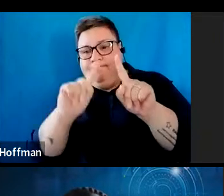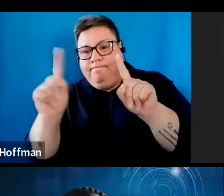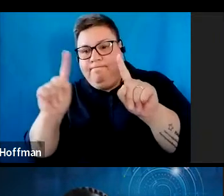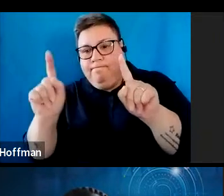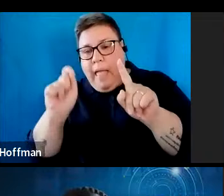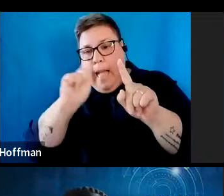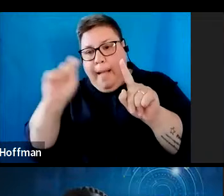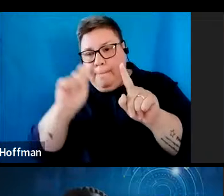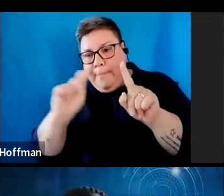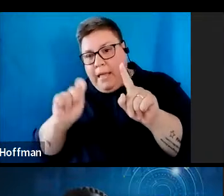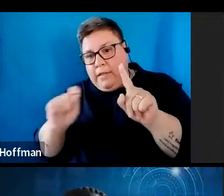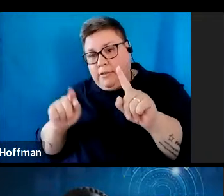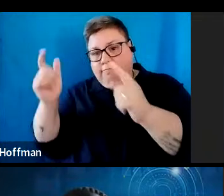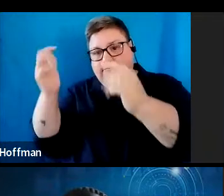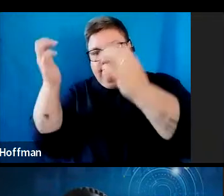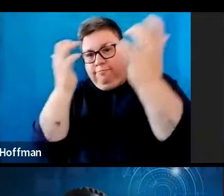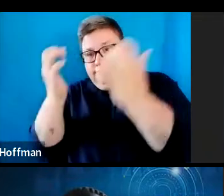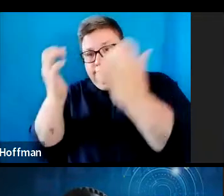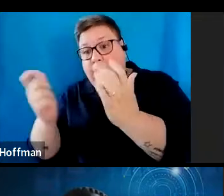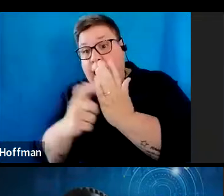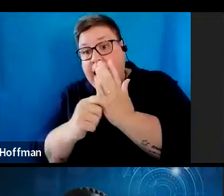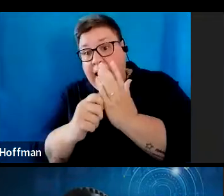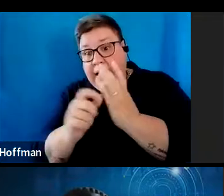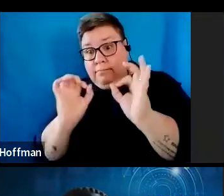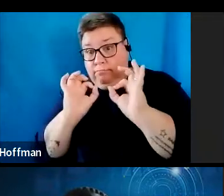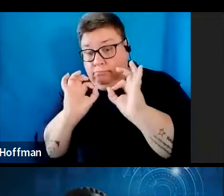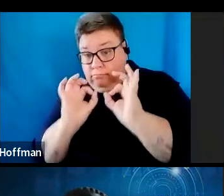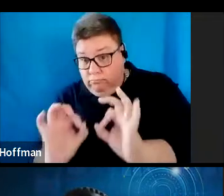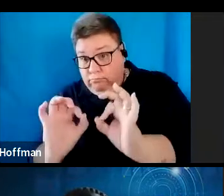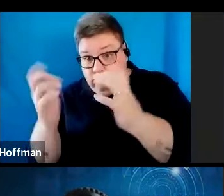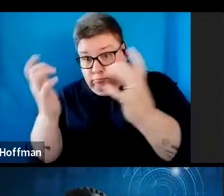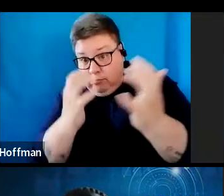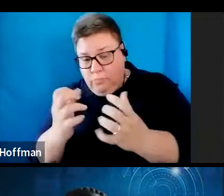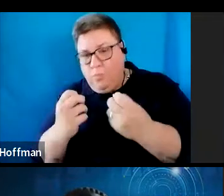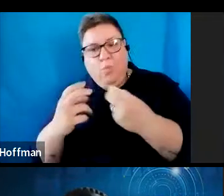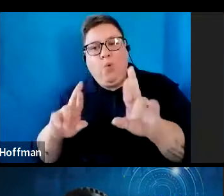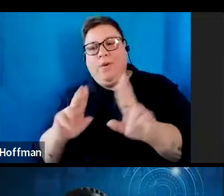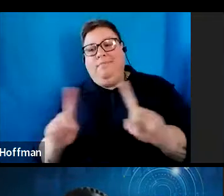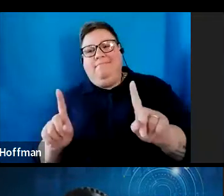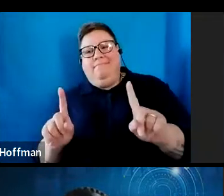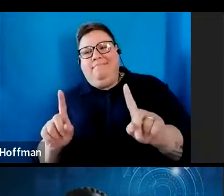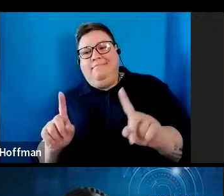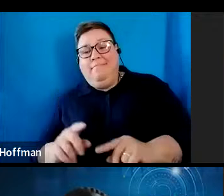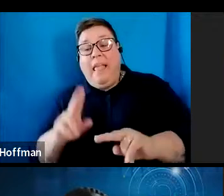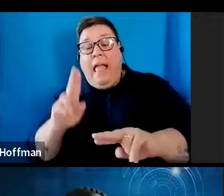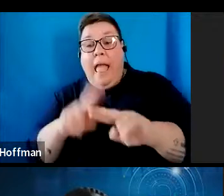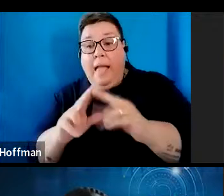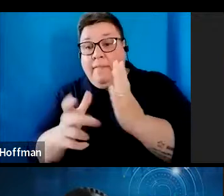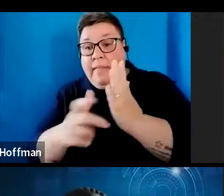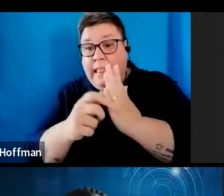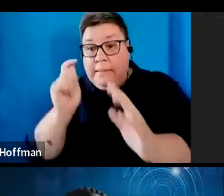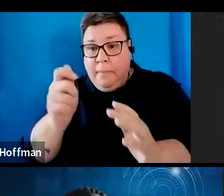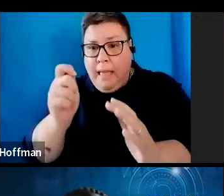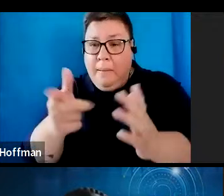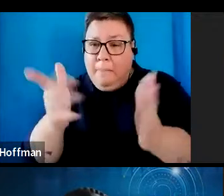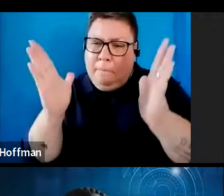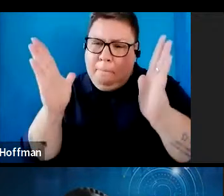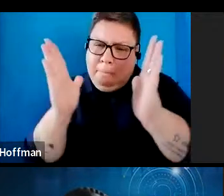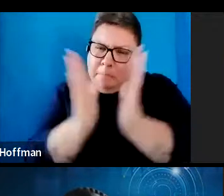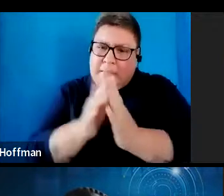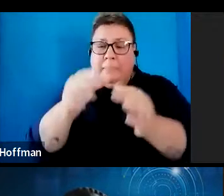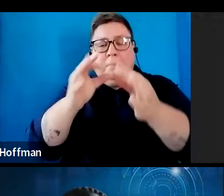determine if the tax was calculated correctly on a tax directive system, and the taxpayer must please ensure